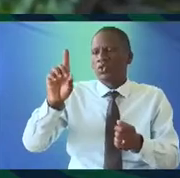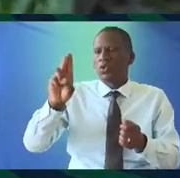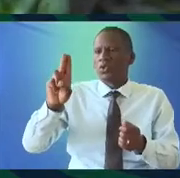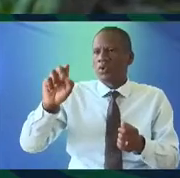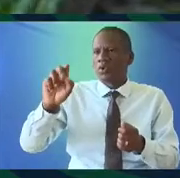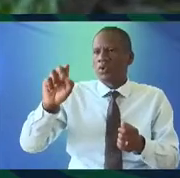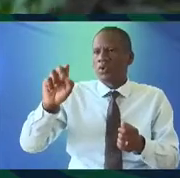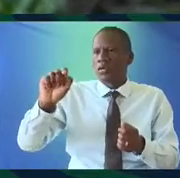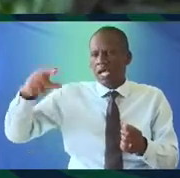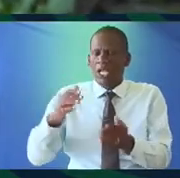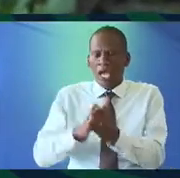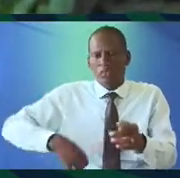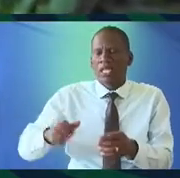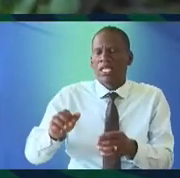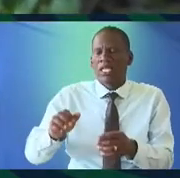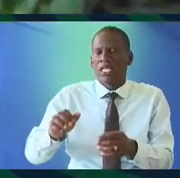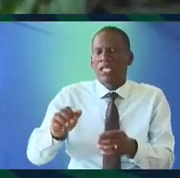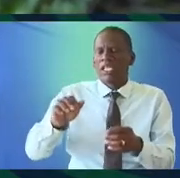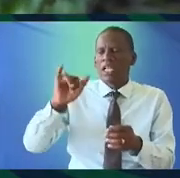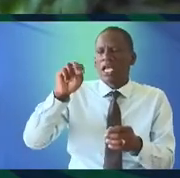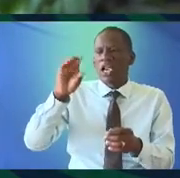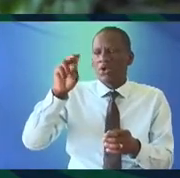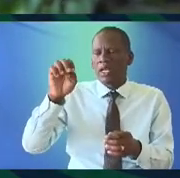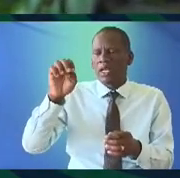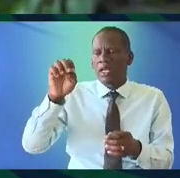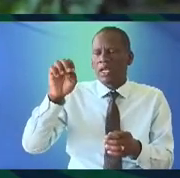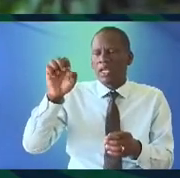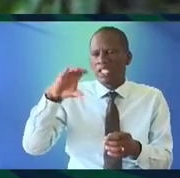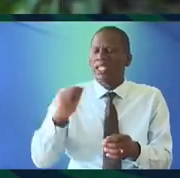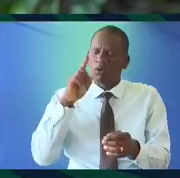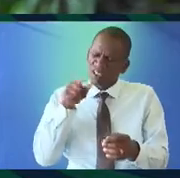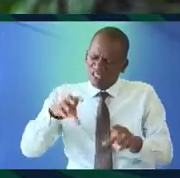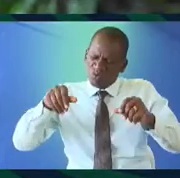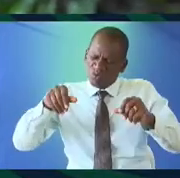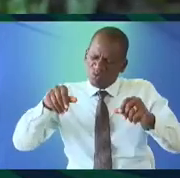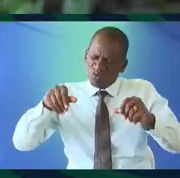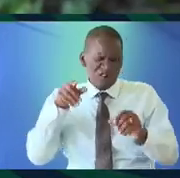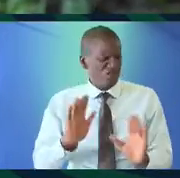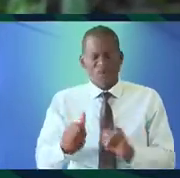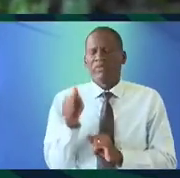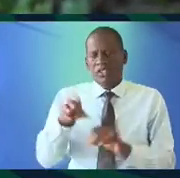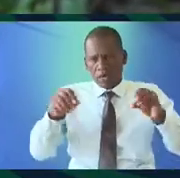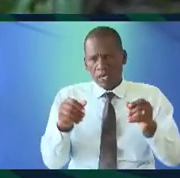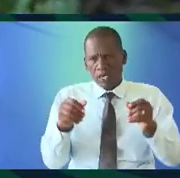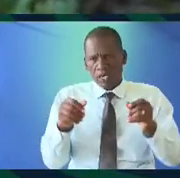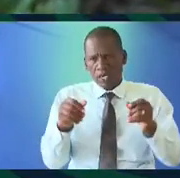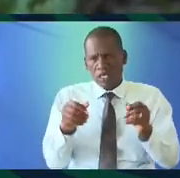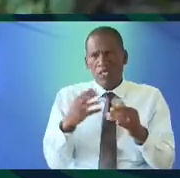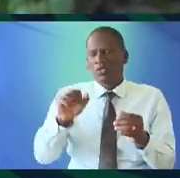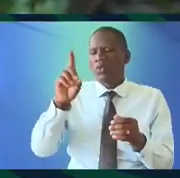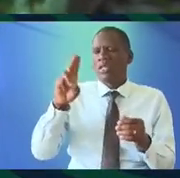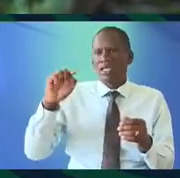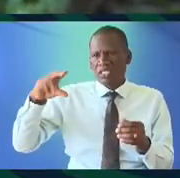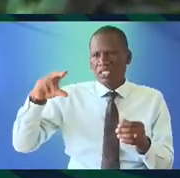to sell in Indonesia which at the time was a Dutch colony the Indonesian looked at it and said this quality we reject and so